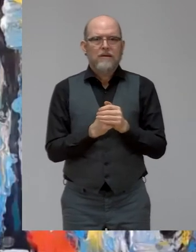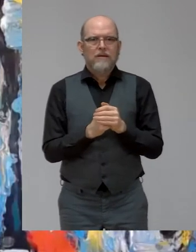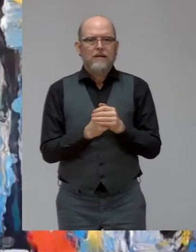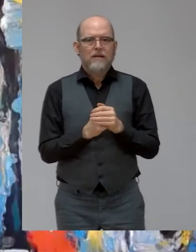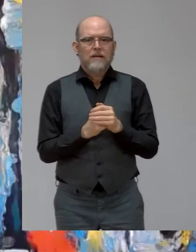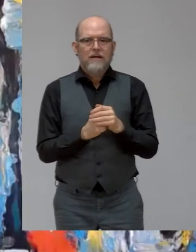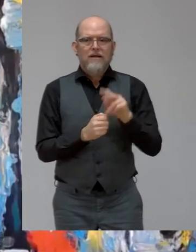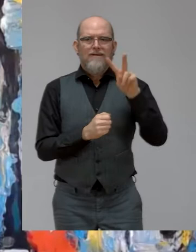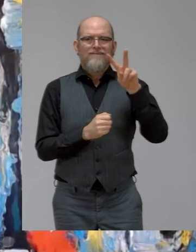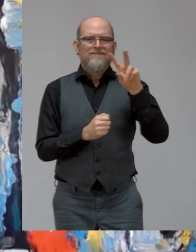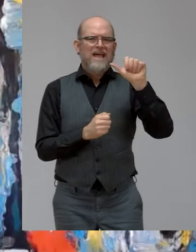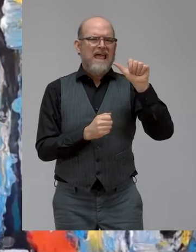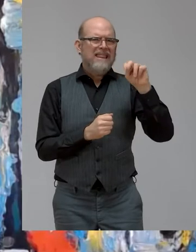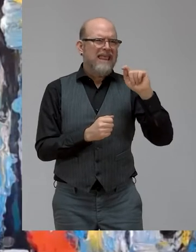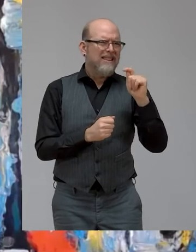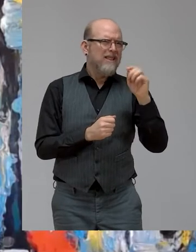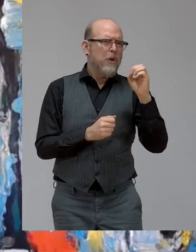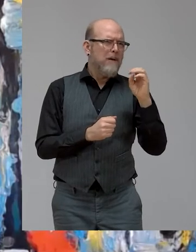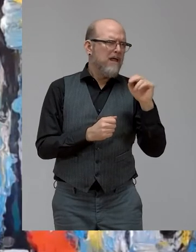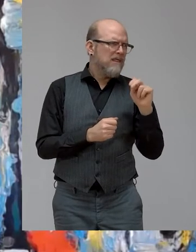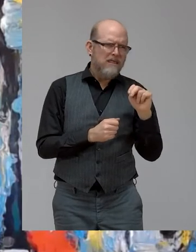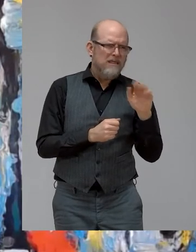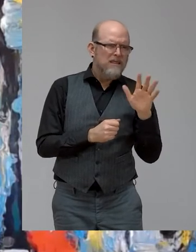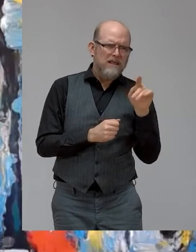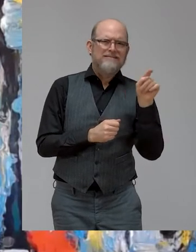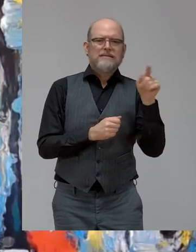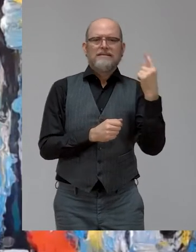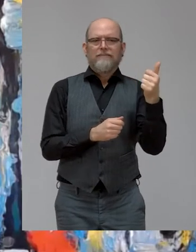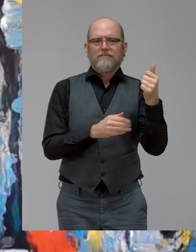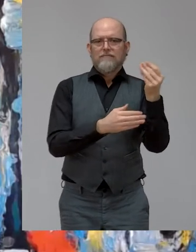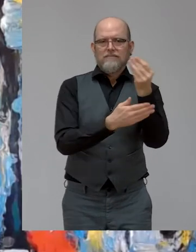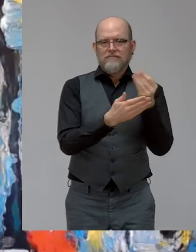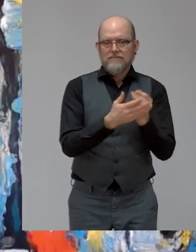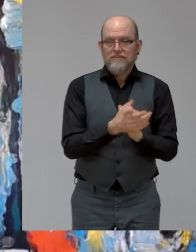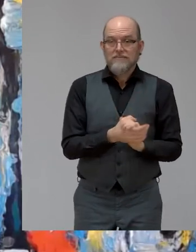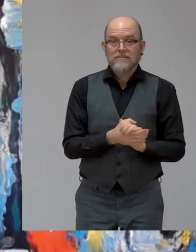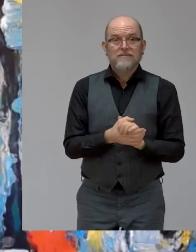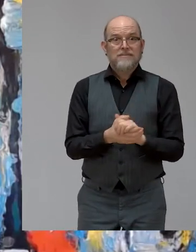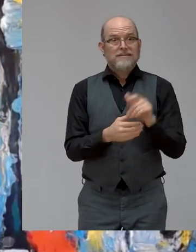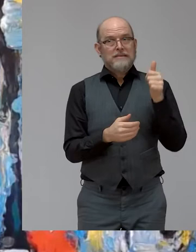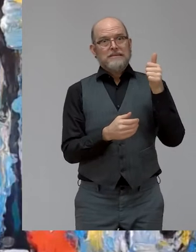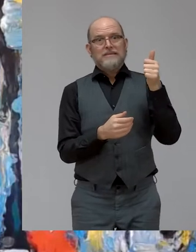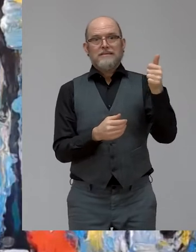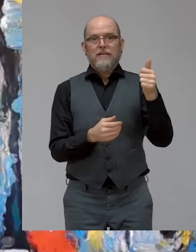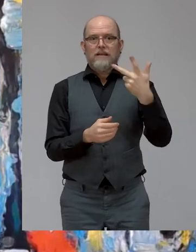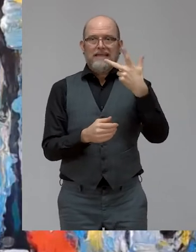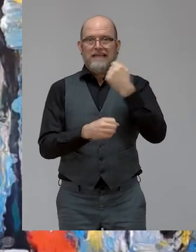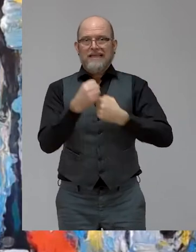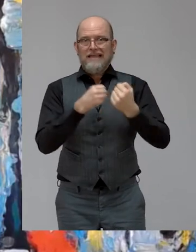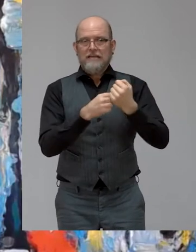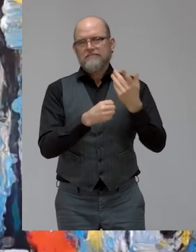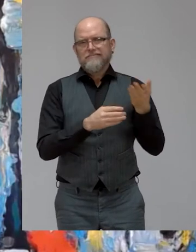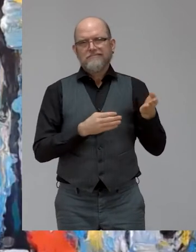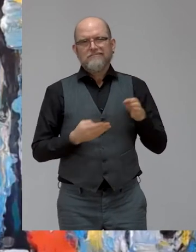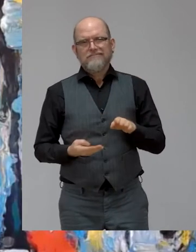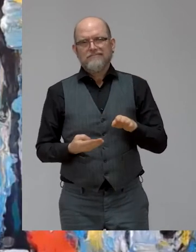We are, unfortunately, three years almost after we lost her, but her spirit and the